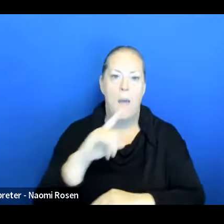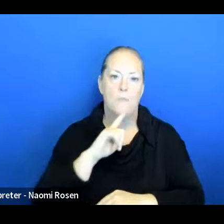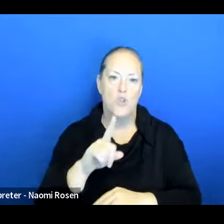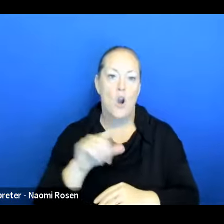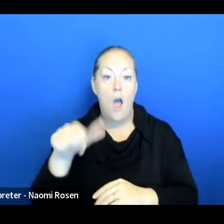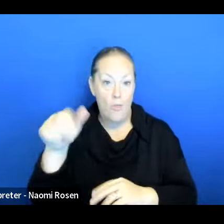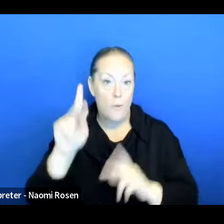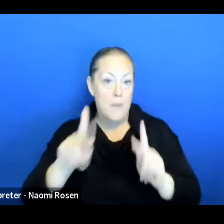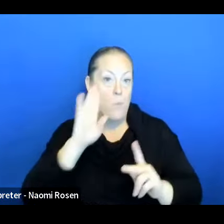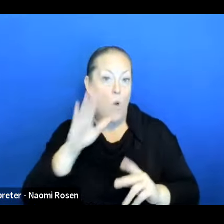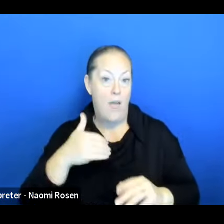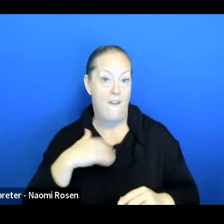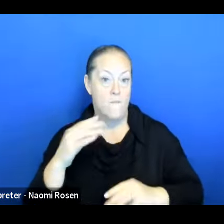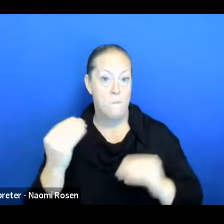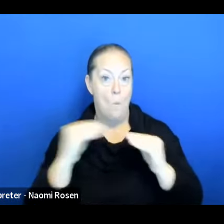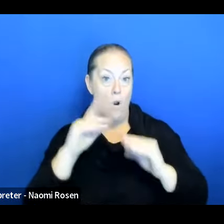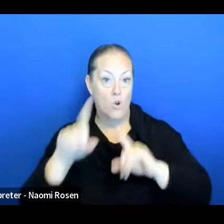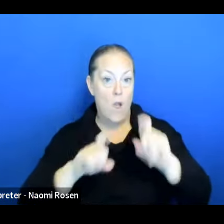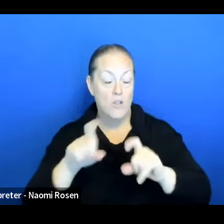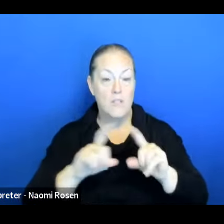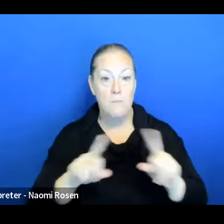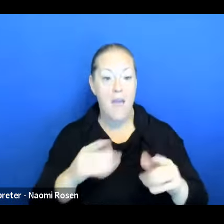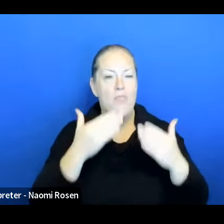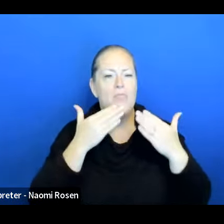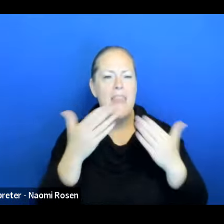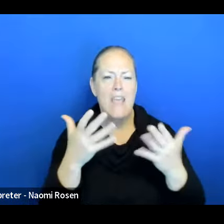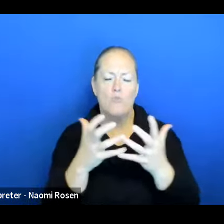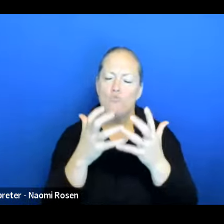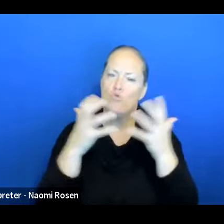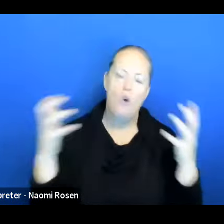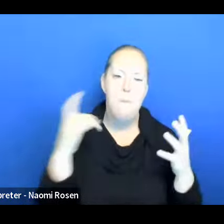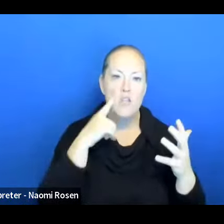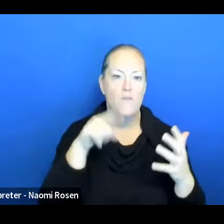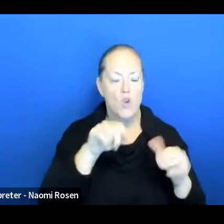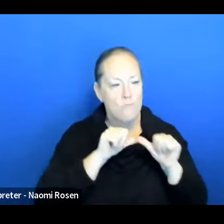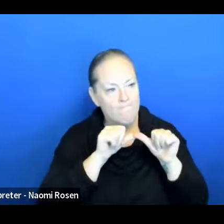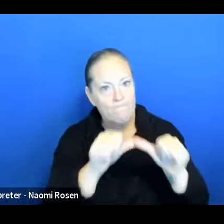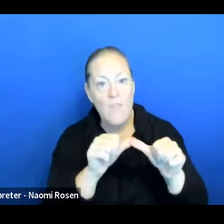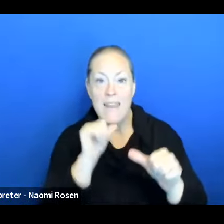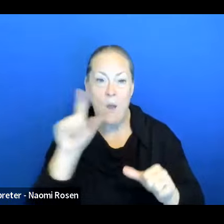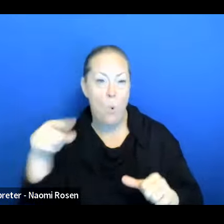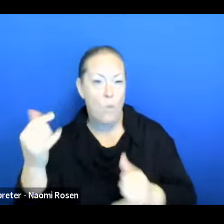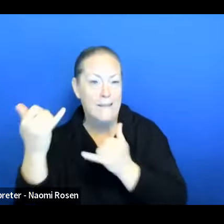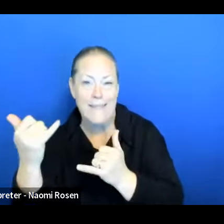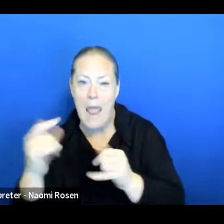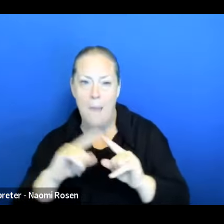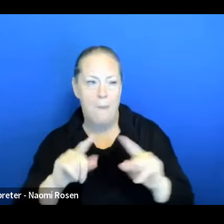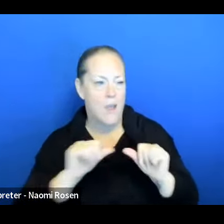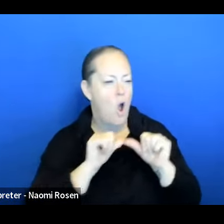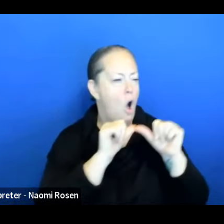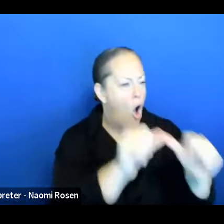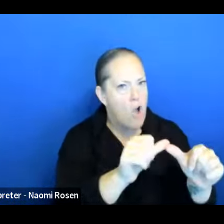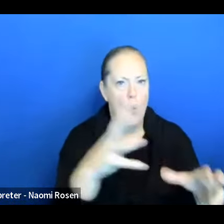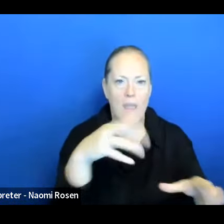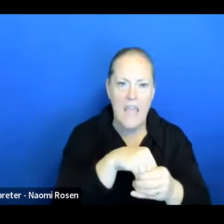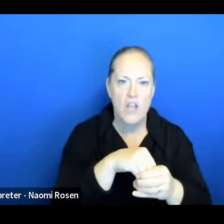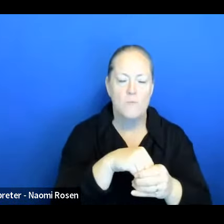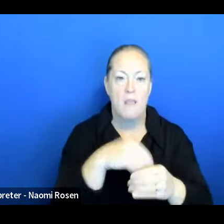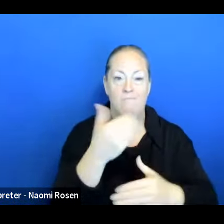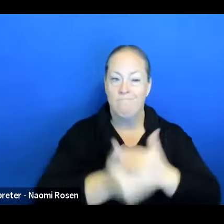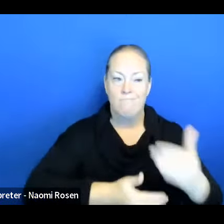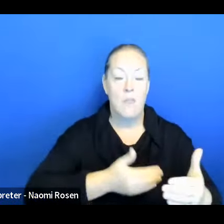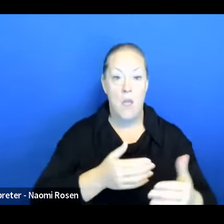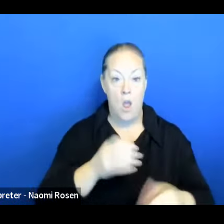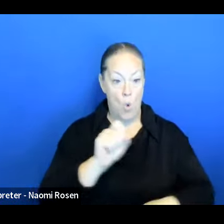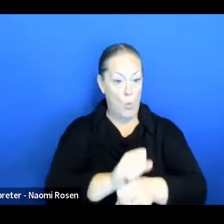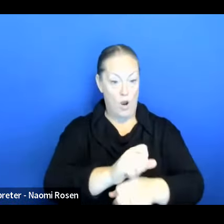a little bit. But thank you so much, not just for today, but for your ongoing engagement throughout this entire process. And the work is